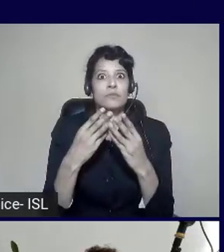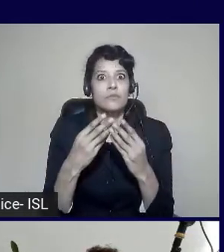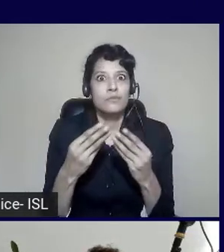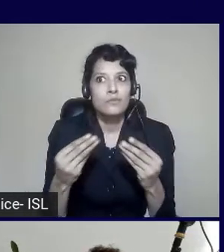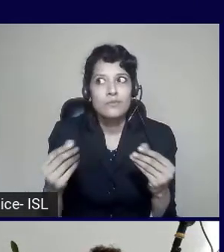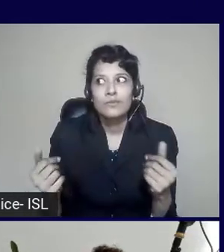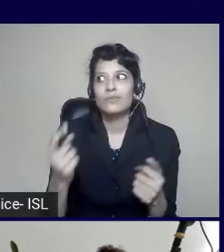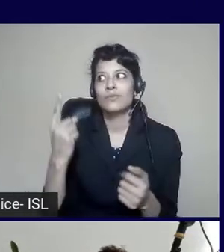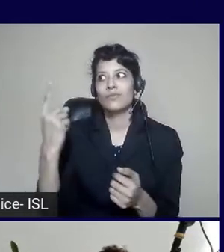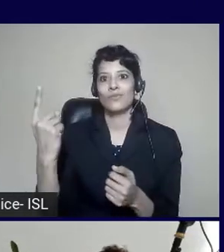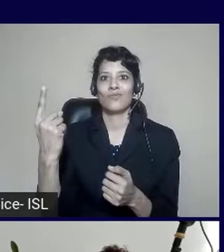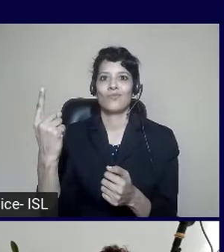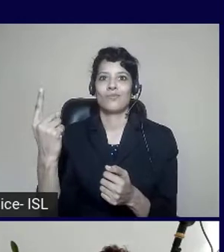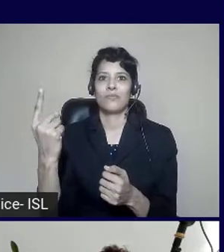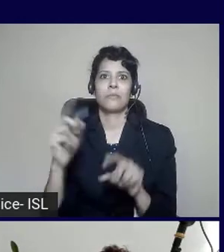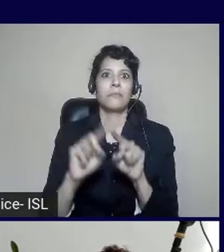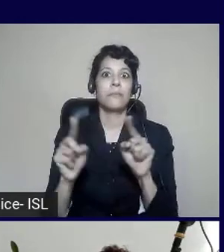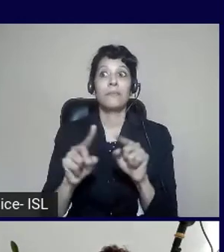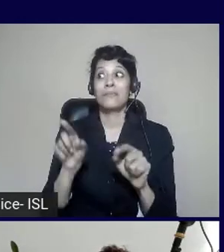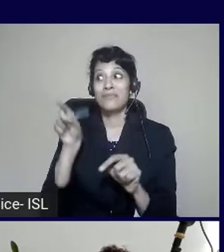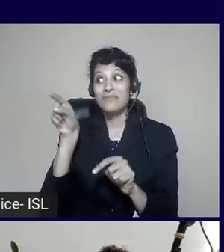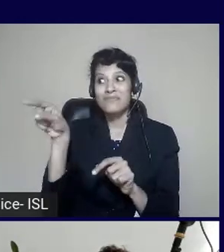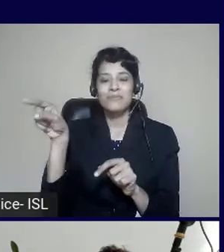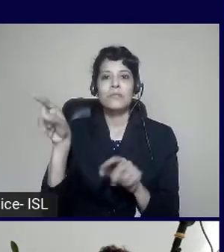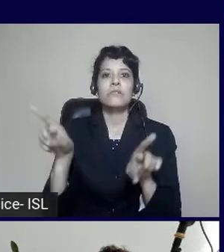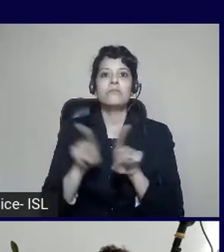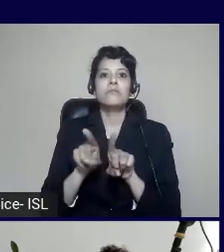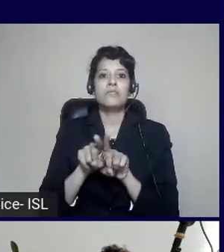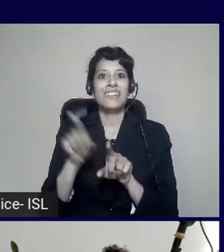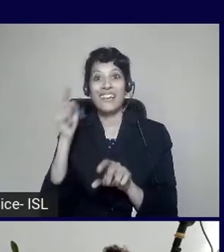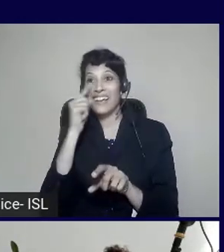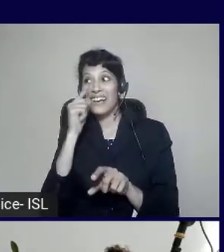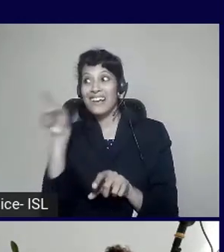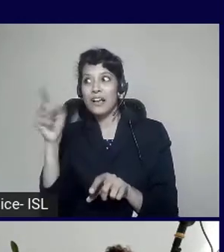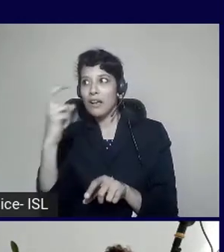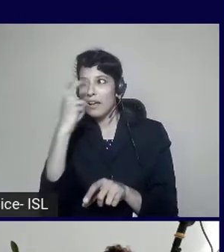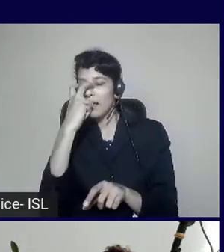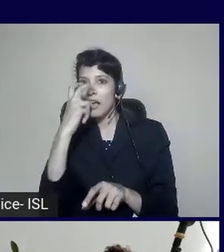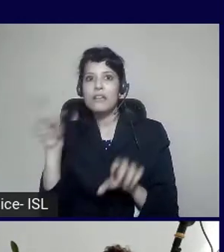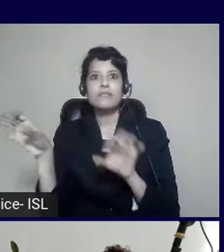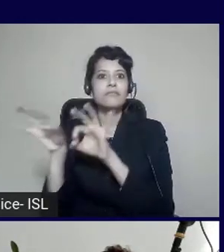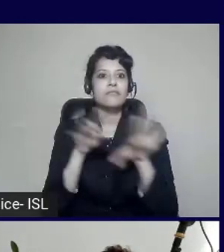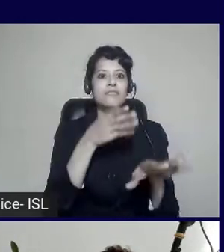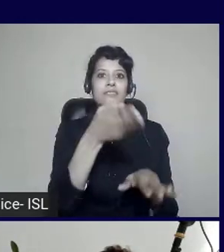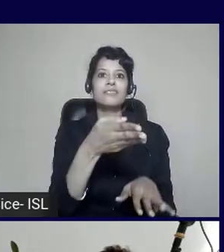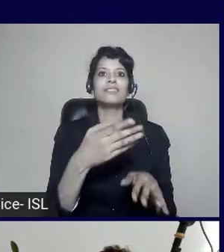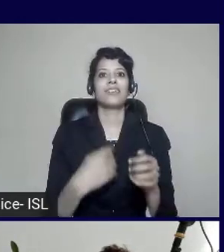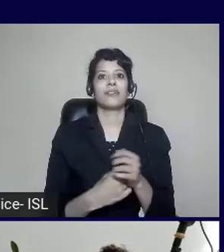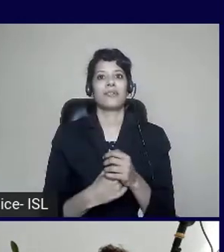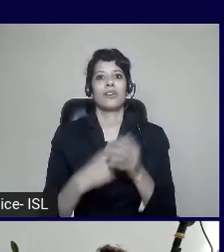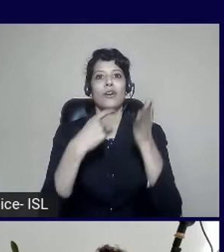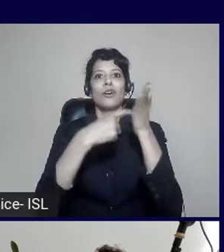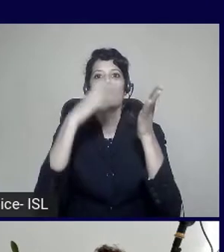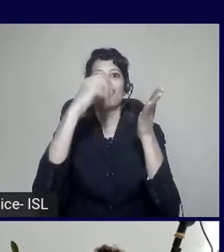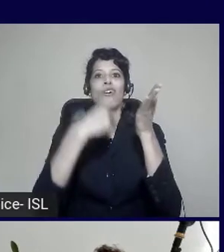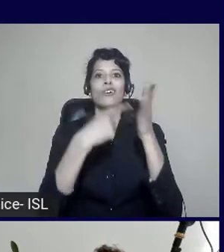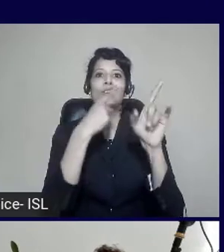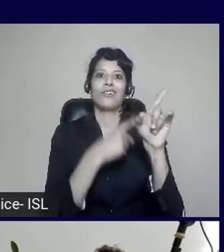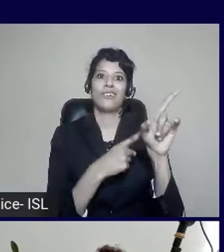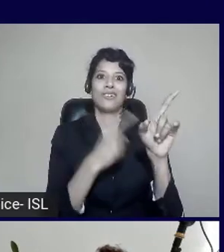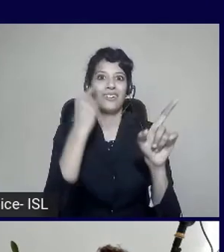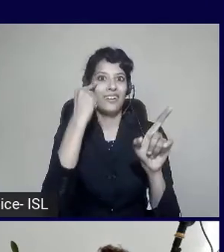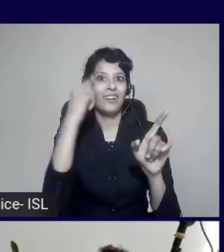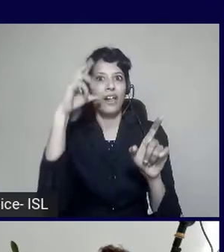Ashley is the same spectrum as me. I need glasses. But Ashley also is in the same spectrum as the silver generation,